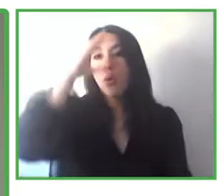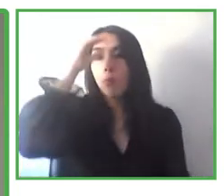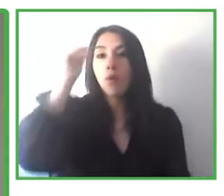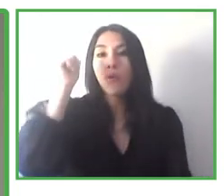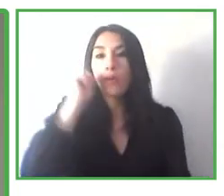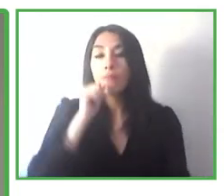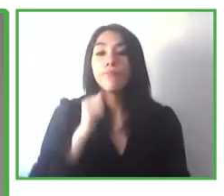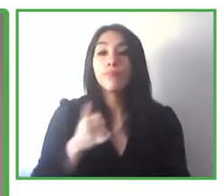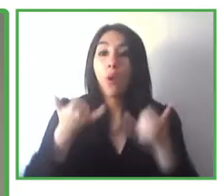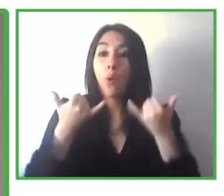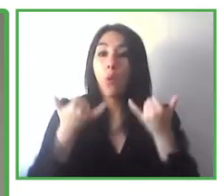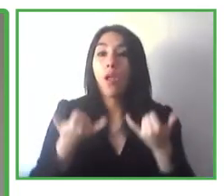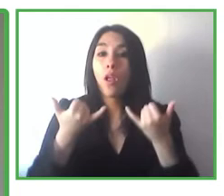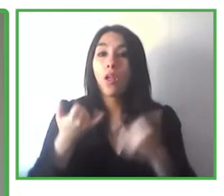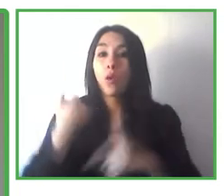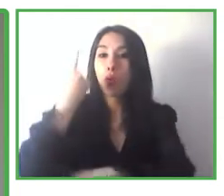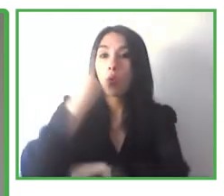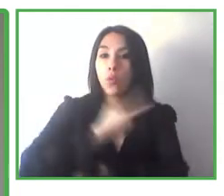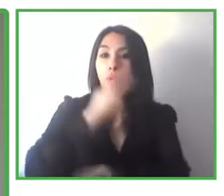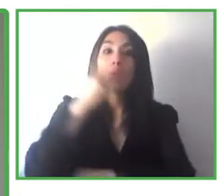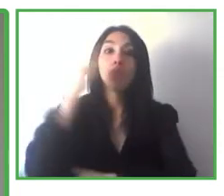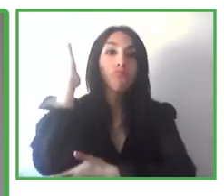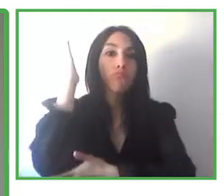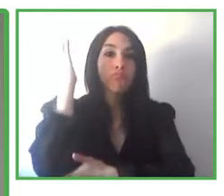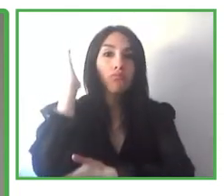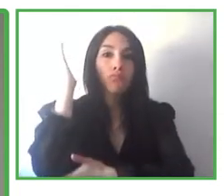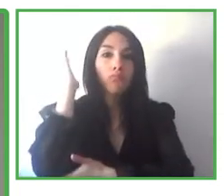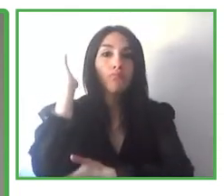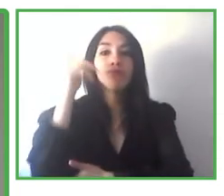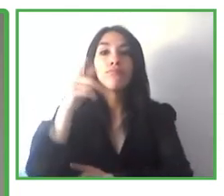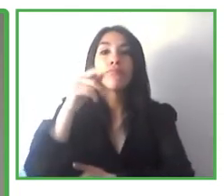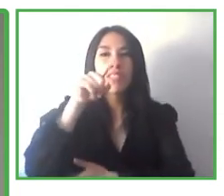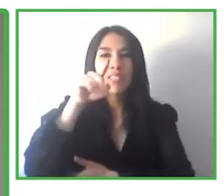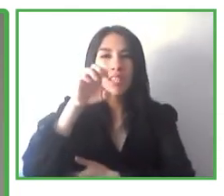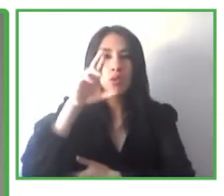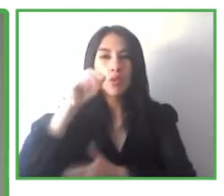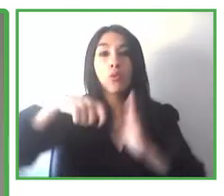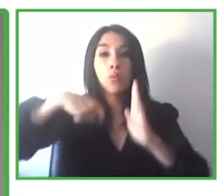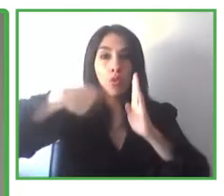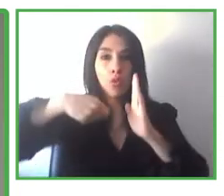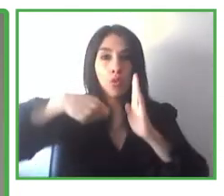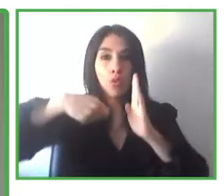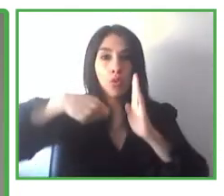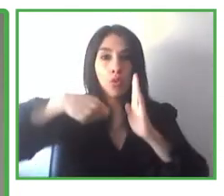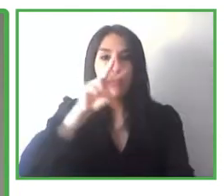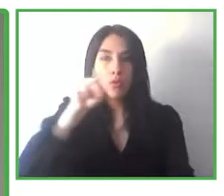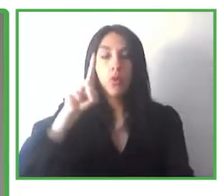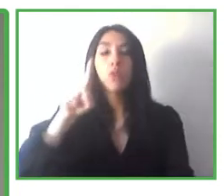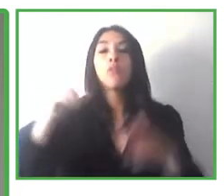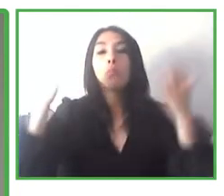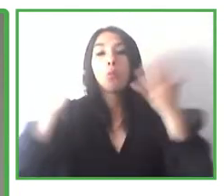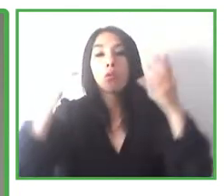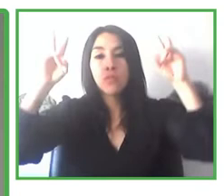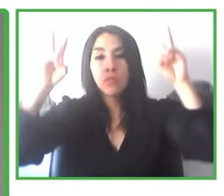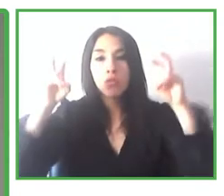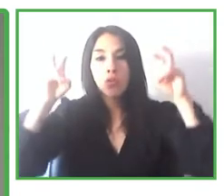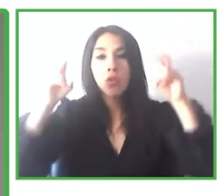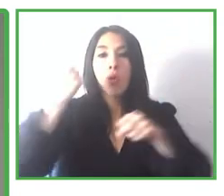this session, which is part of the Zero Project 2021 regarding employment and